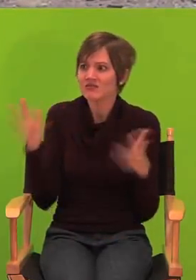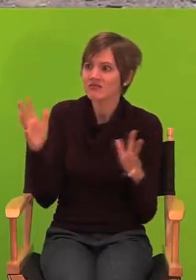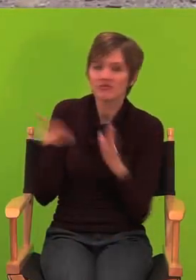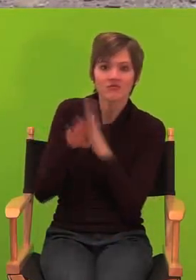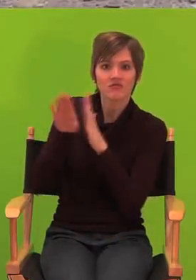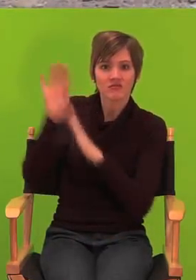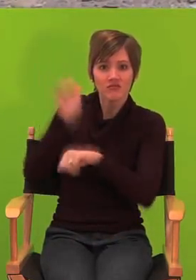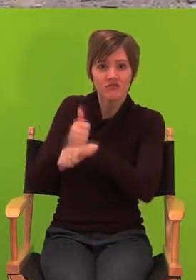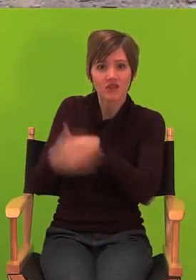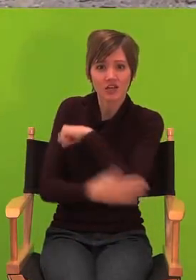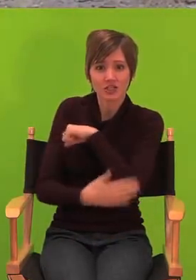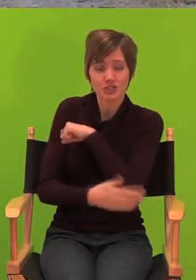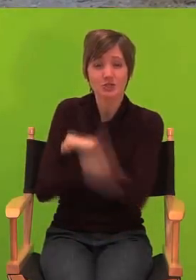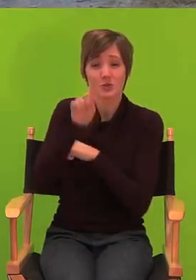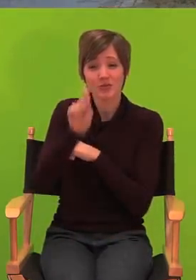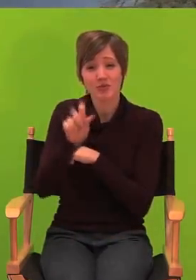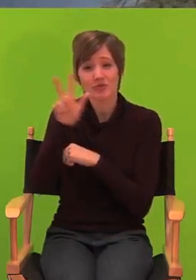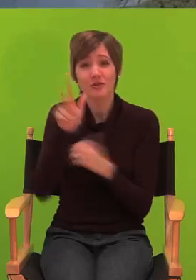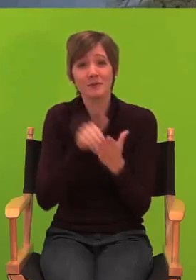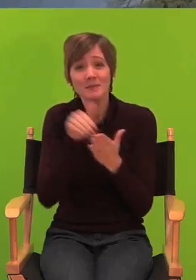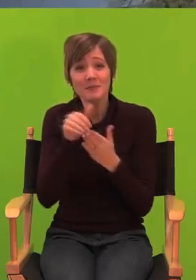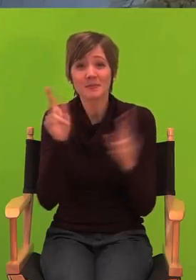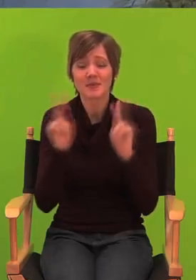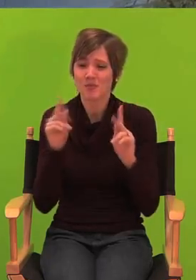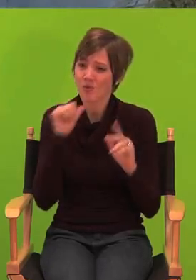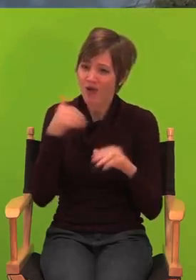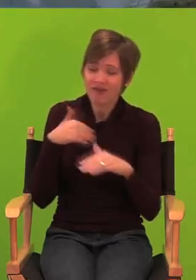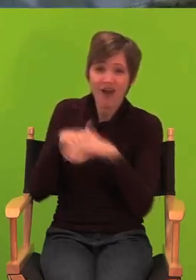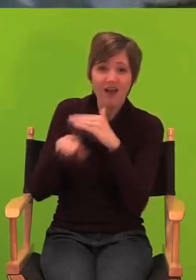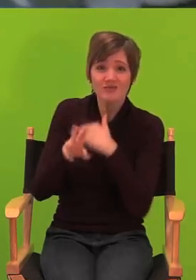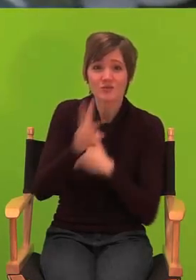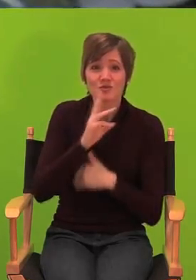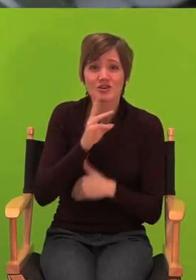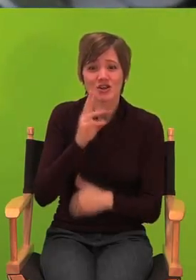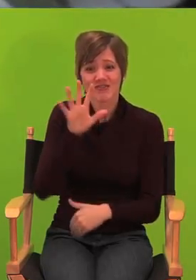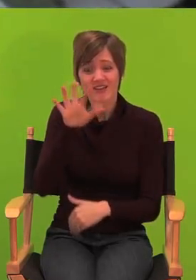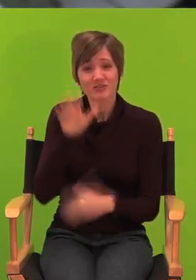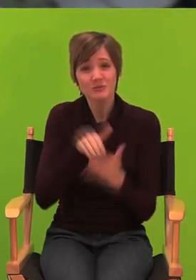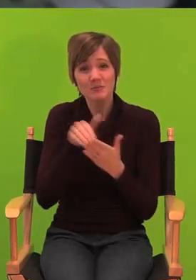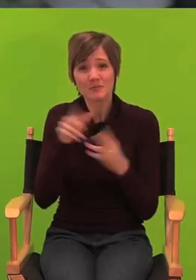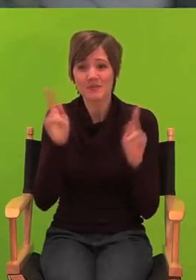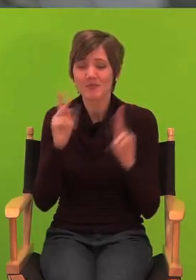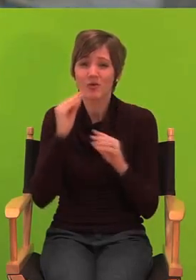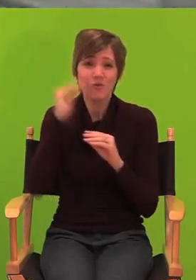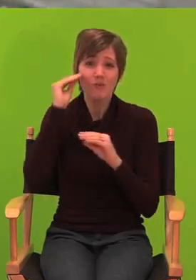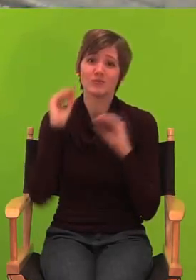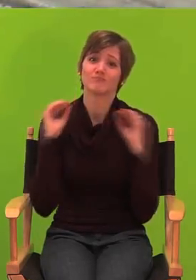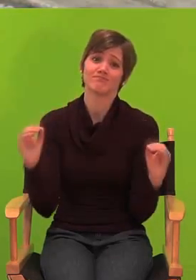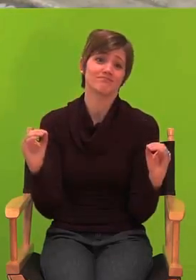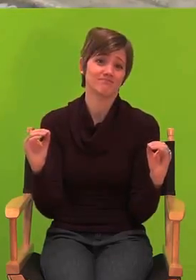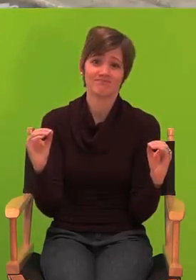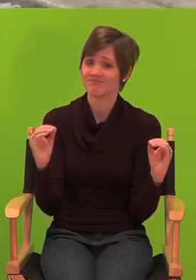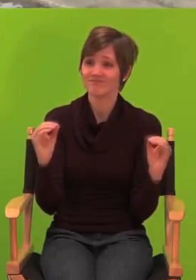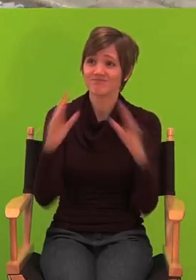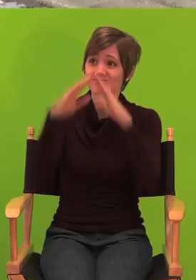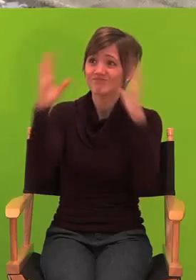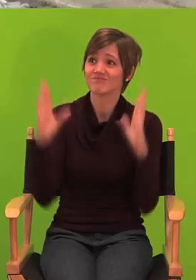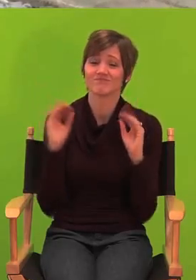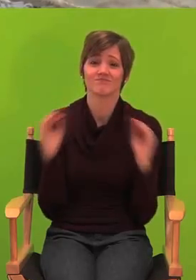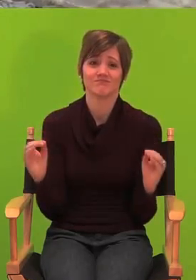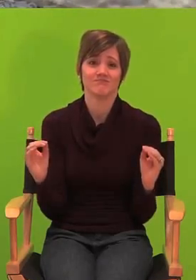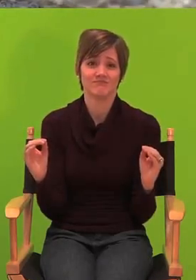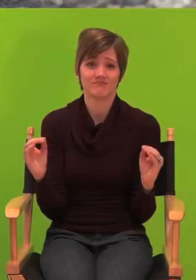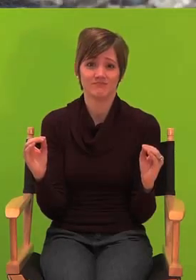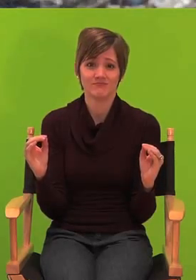.3 billion people do not have access to clean water. 500 million urban dwellers are homeless or have inadequate shelter.